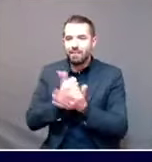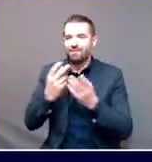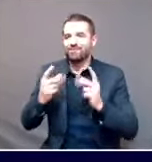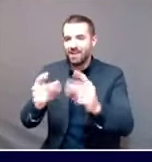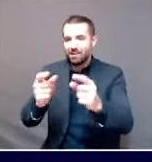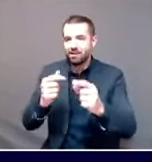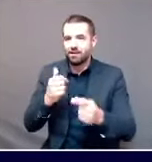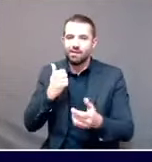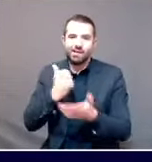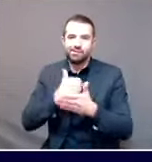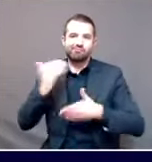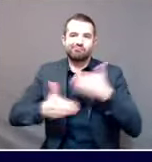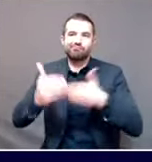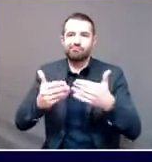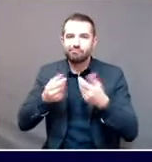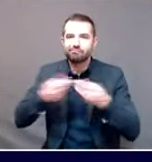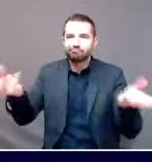equity.